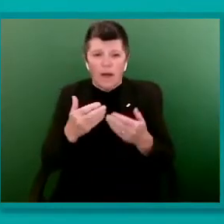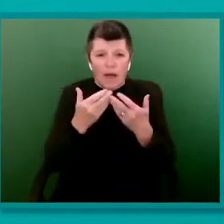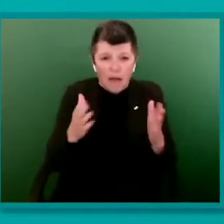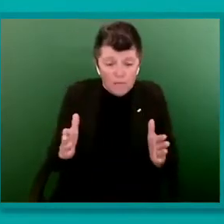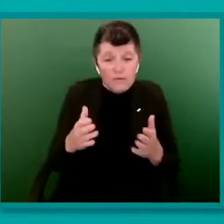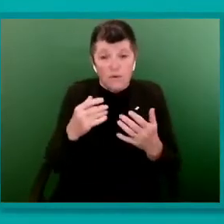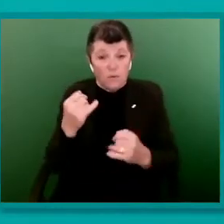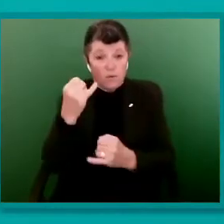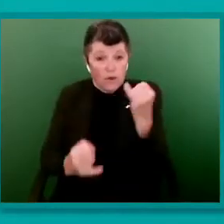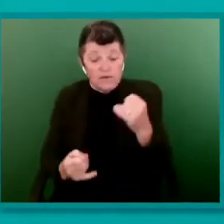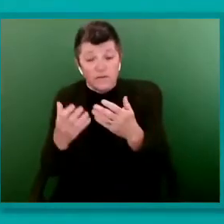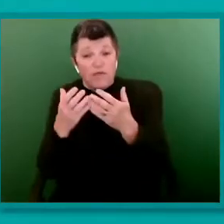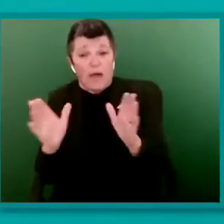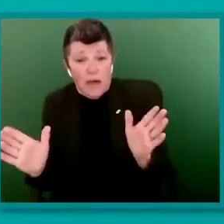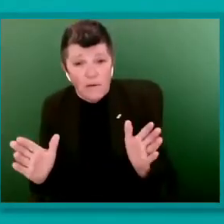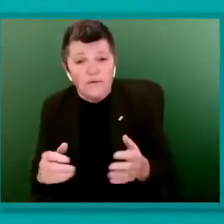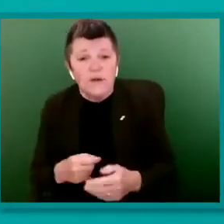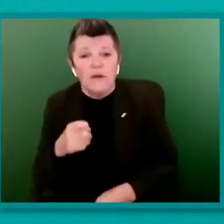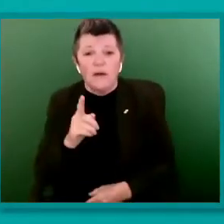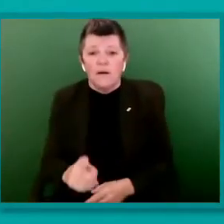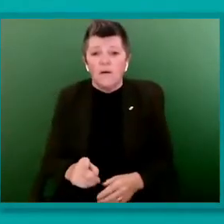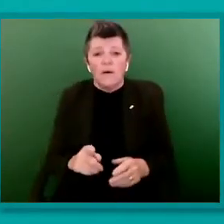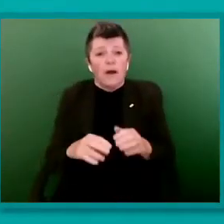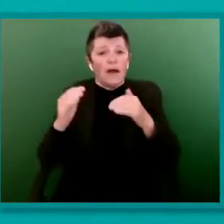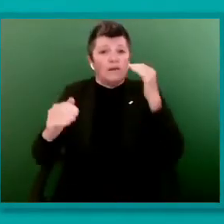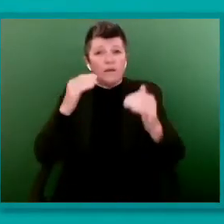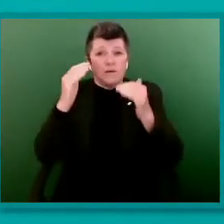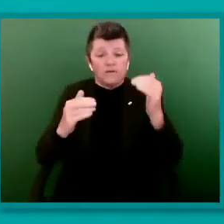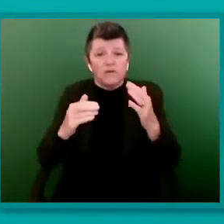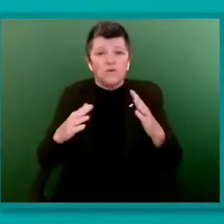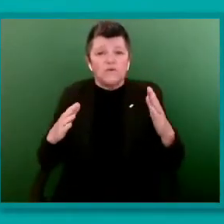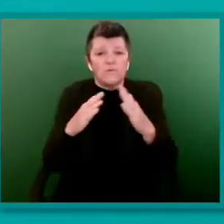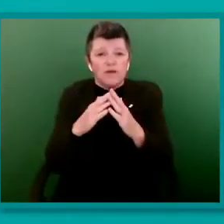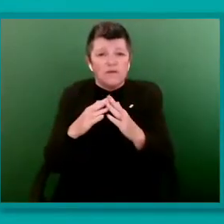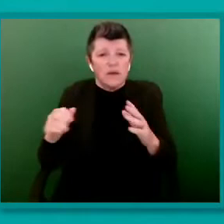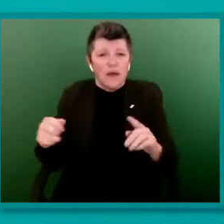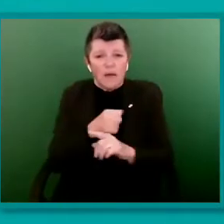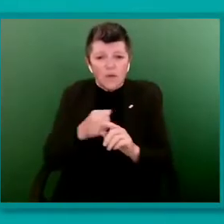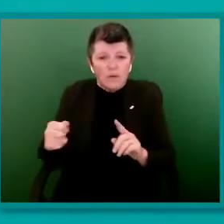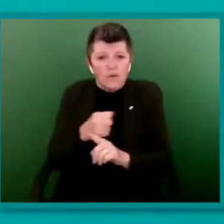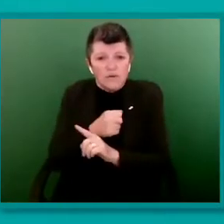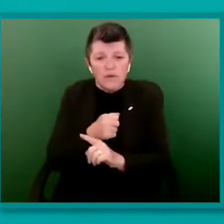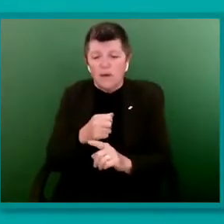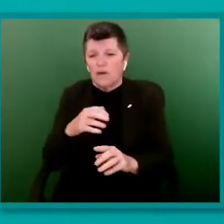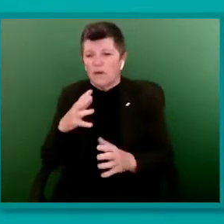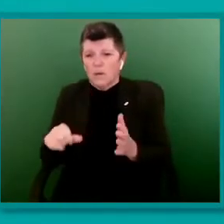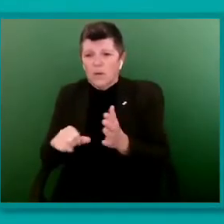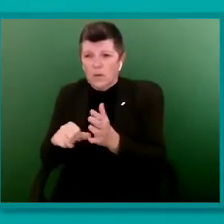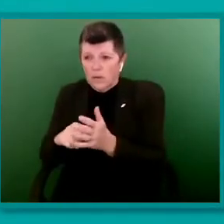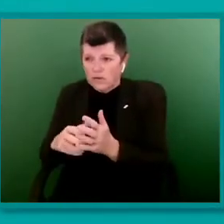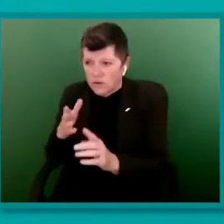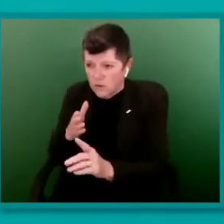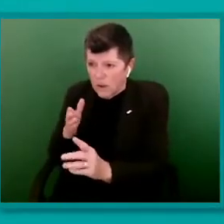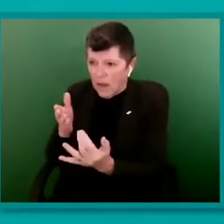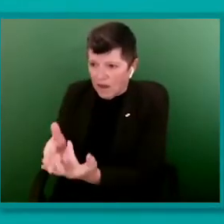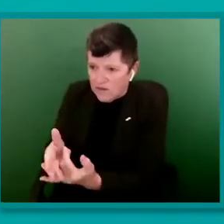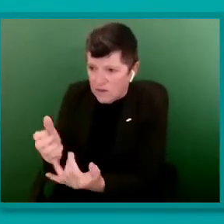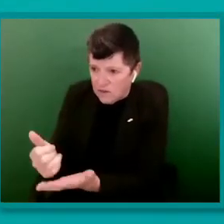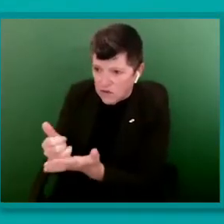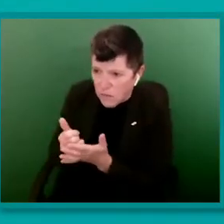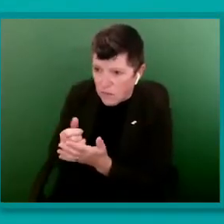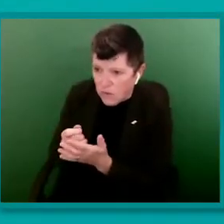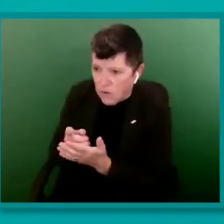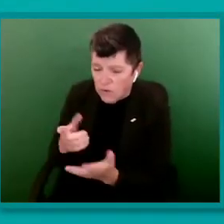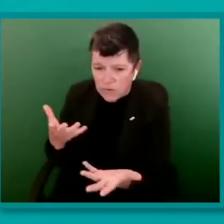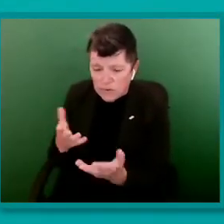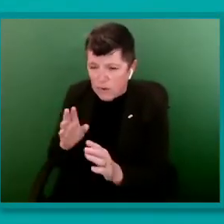abuse may find it more difficult to access discreet support, which is an issue when we know that the incidence rate of domestic violence